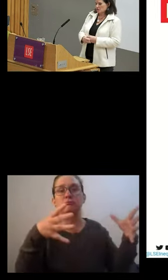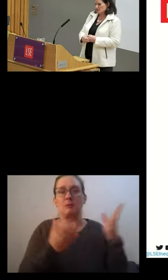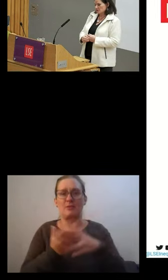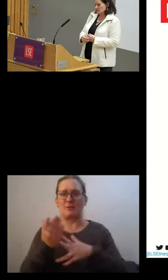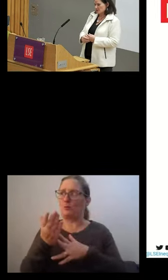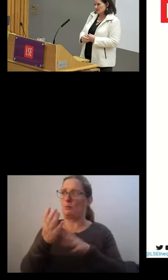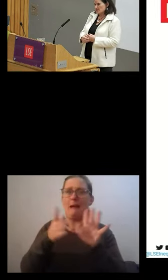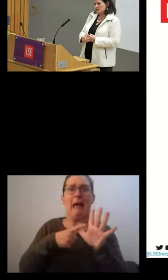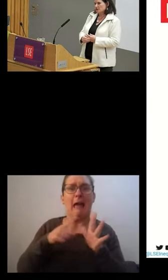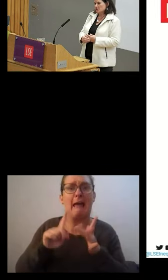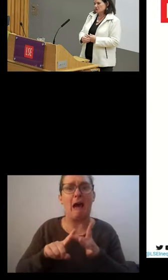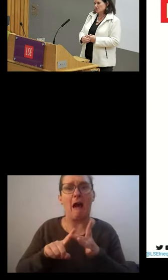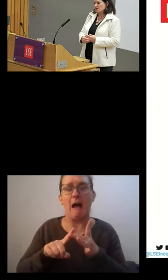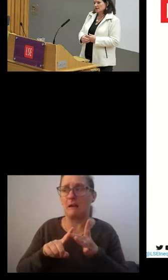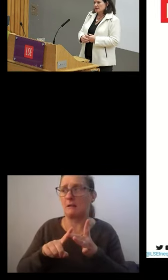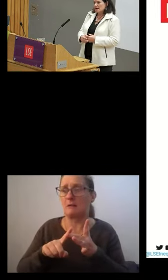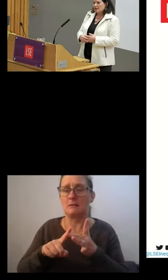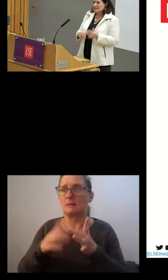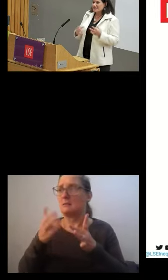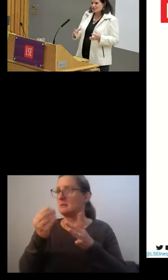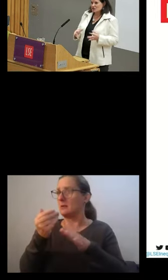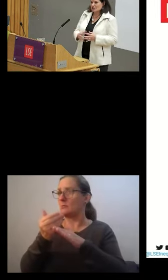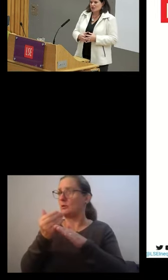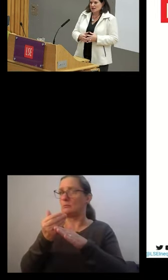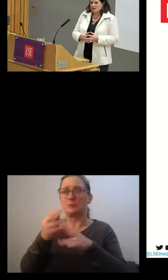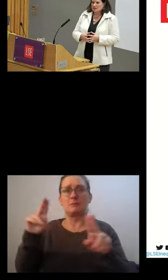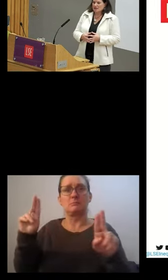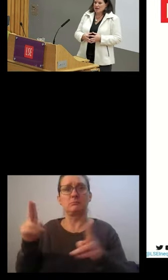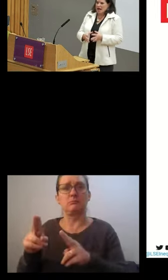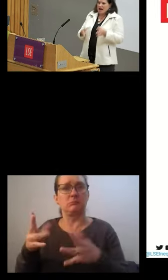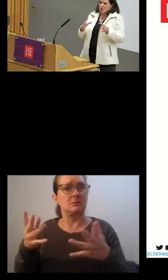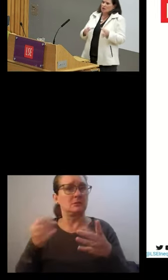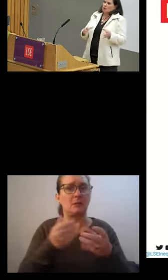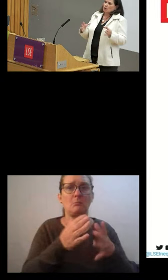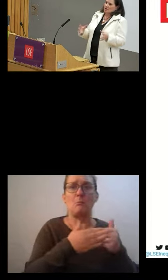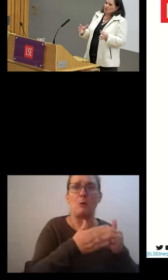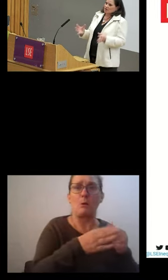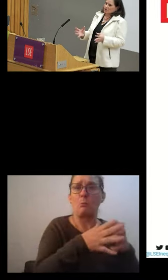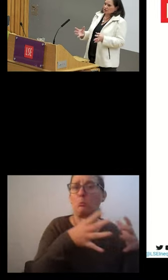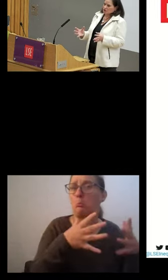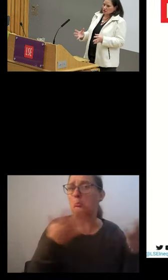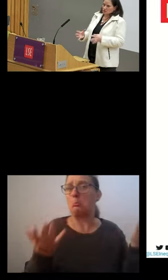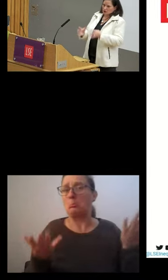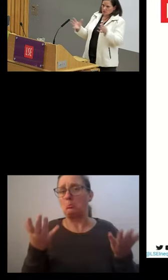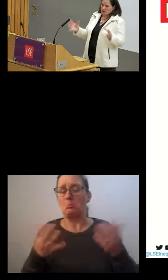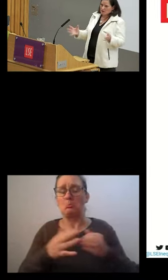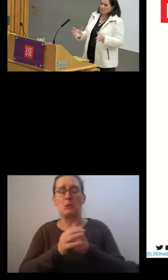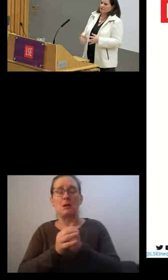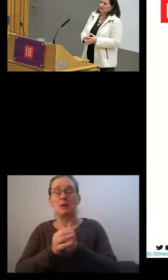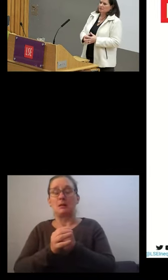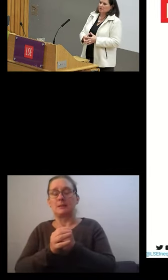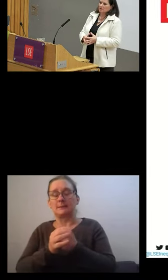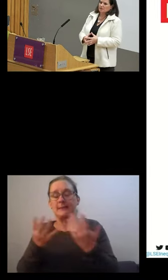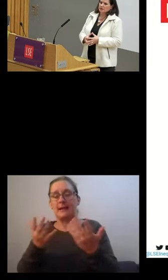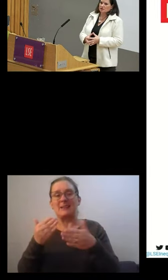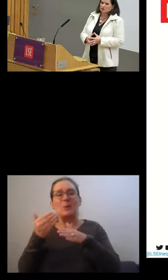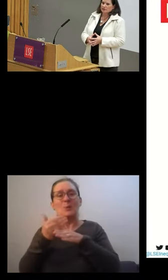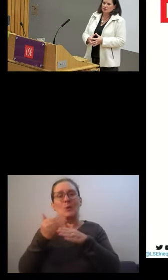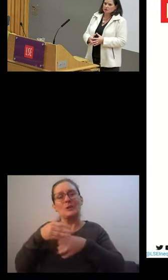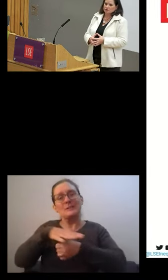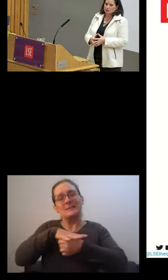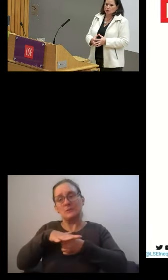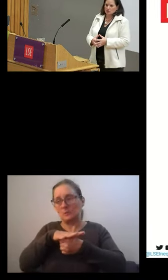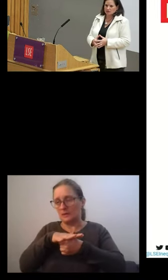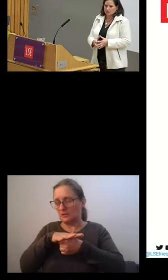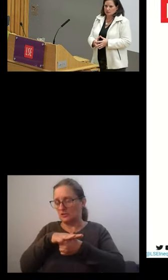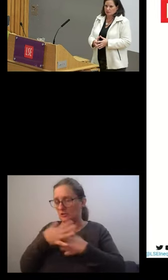lost as a result of these issues. And in addition to that, how are our working conditions, which are part of a multidimensional